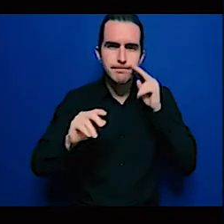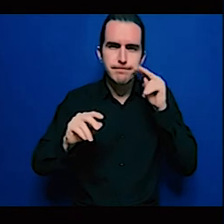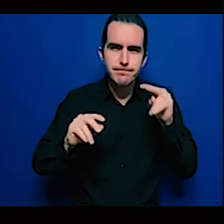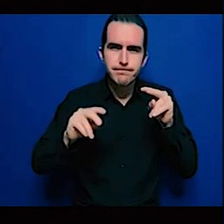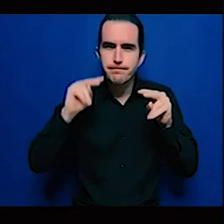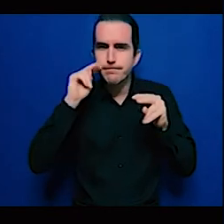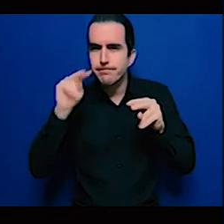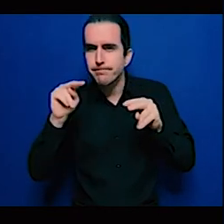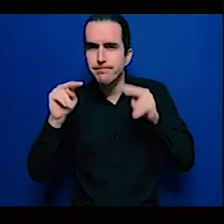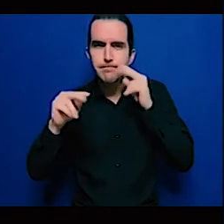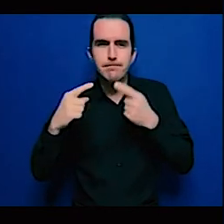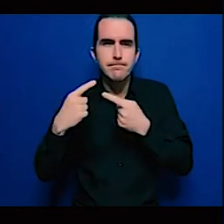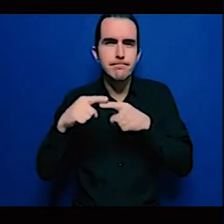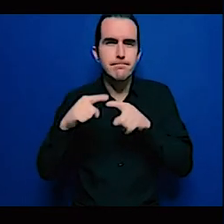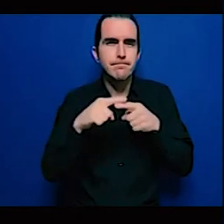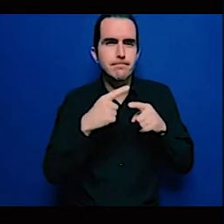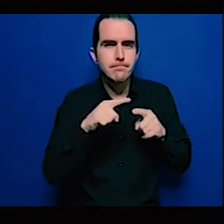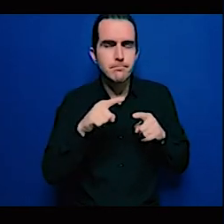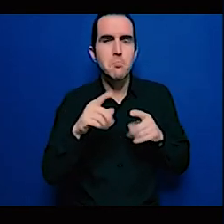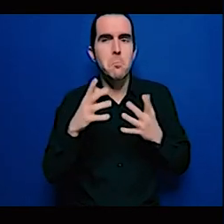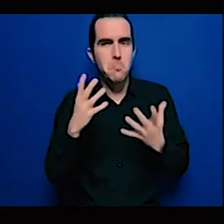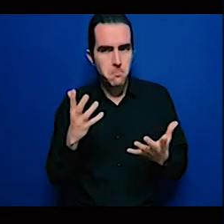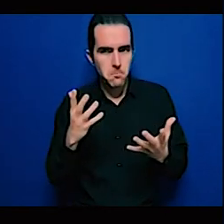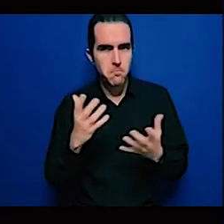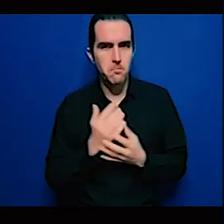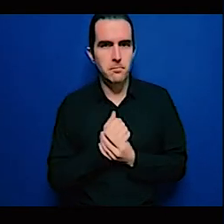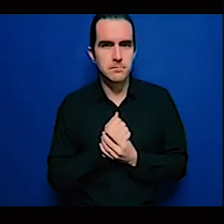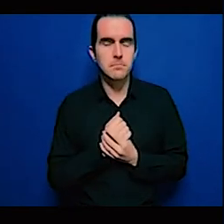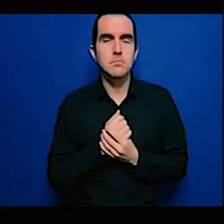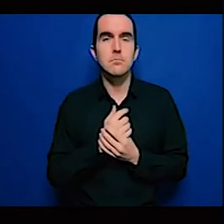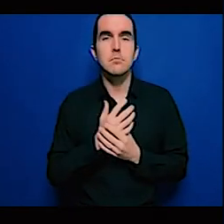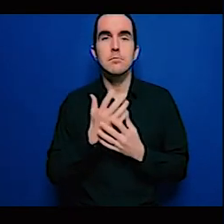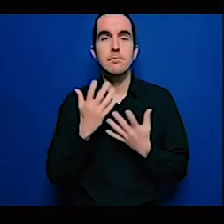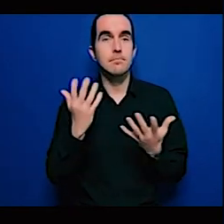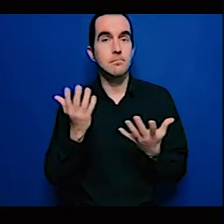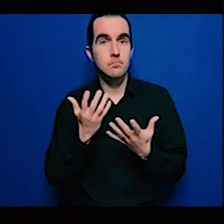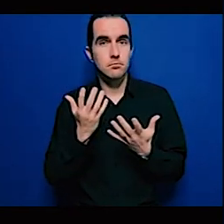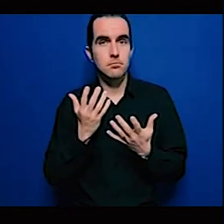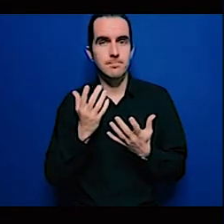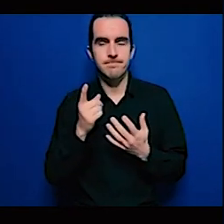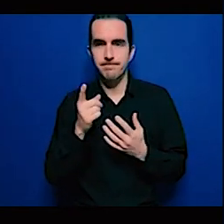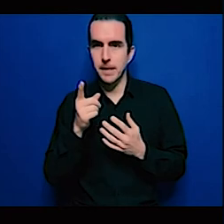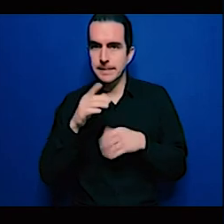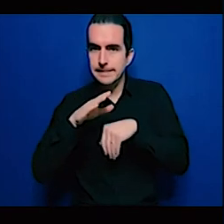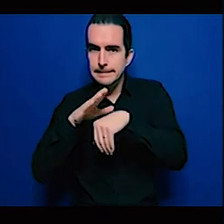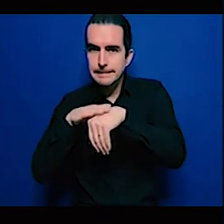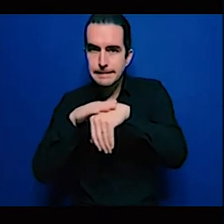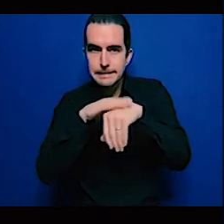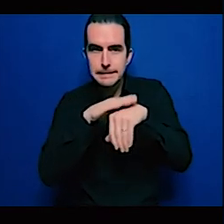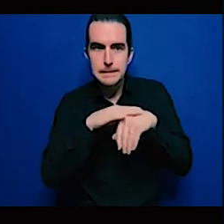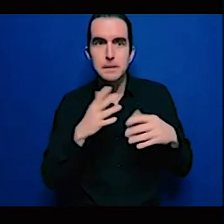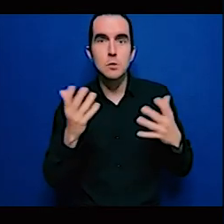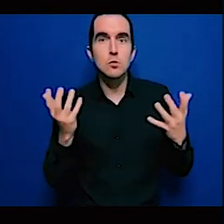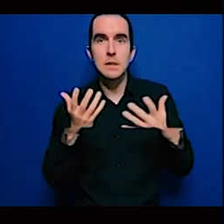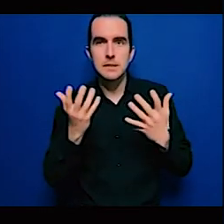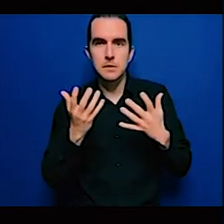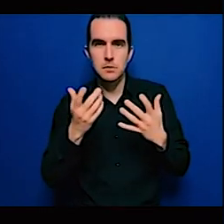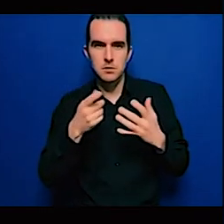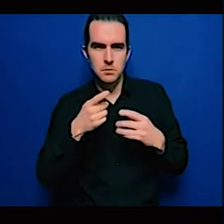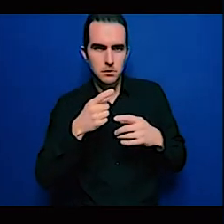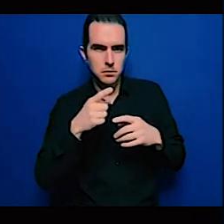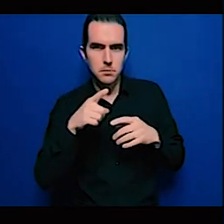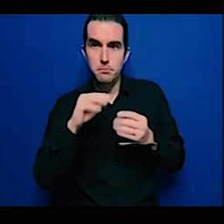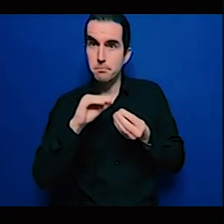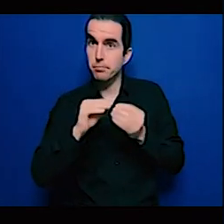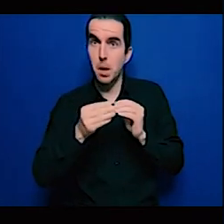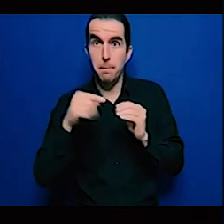avoid scattering of actions because there is many different avenues that we can take but if we don't consolidate and if